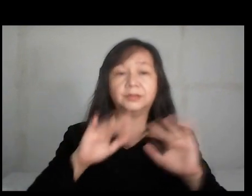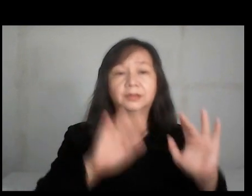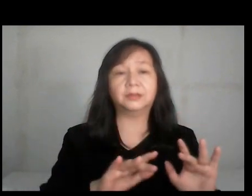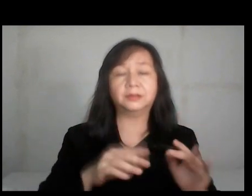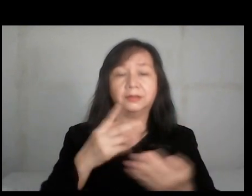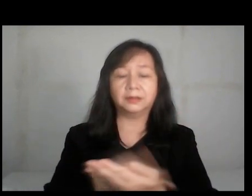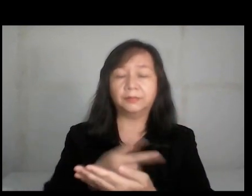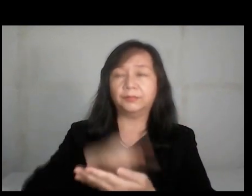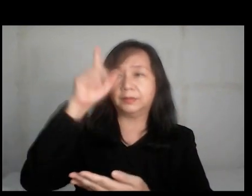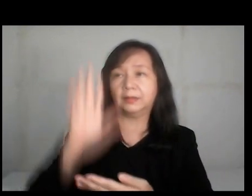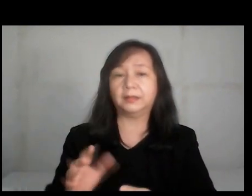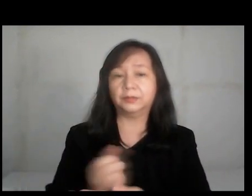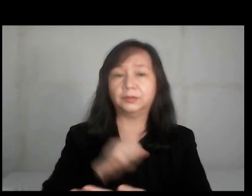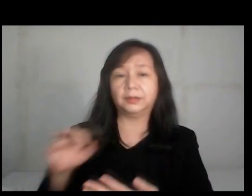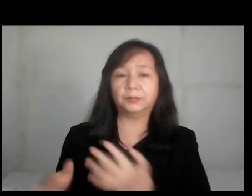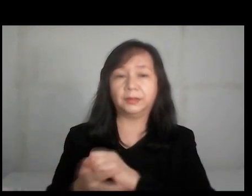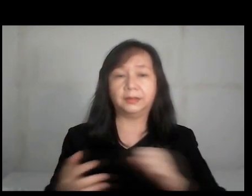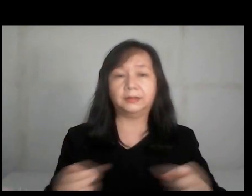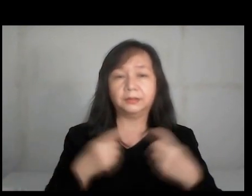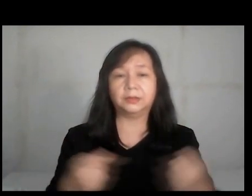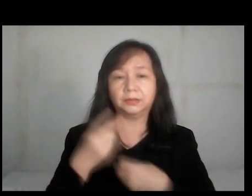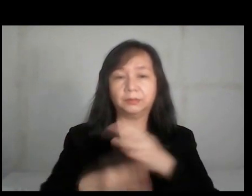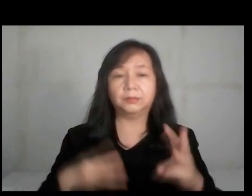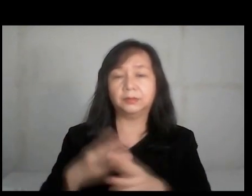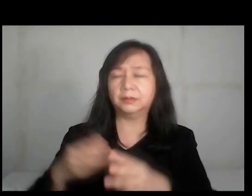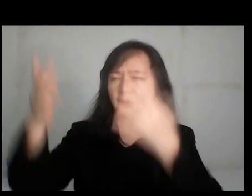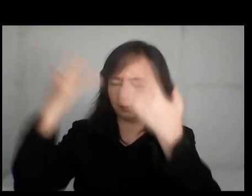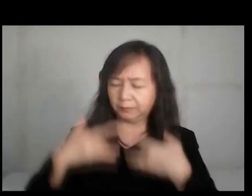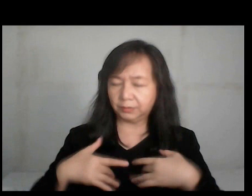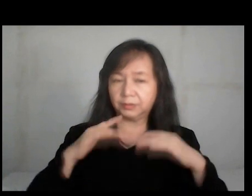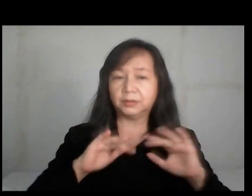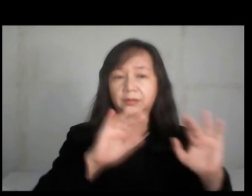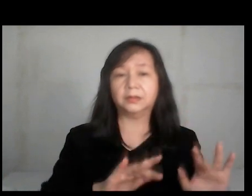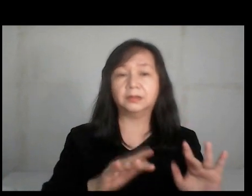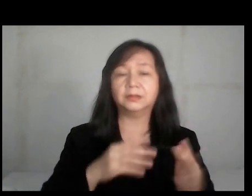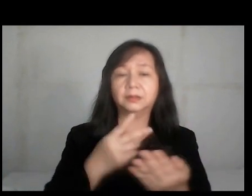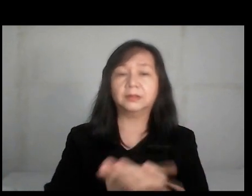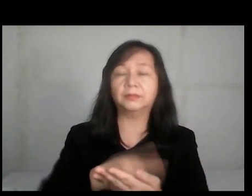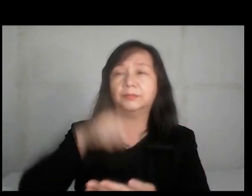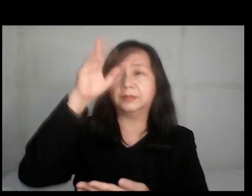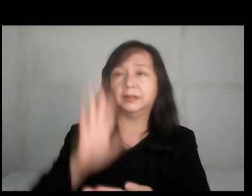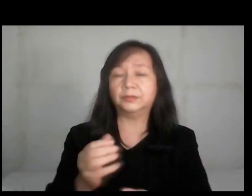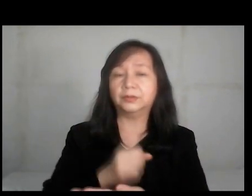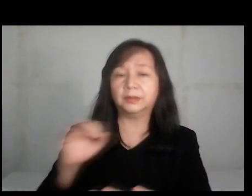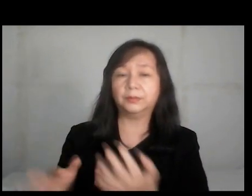mercy on us.